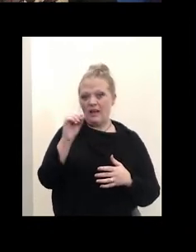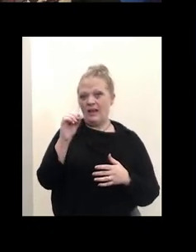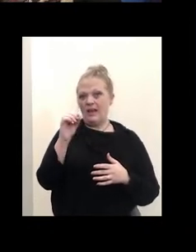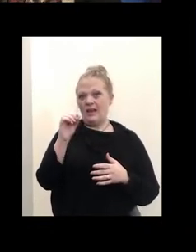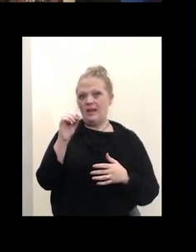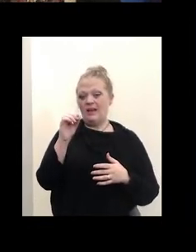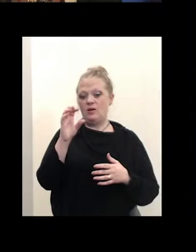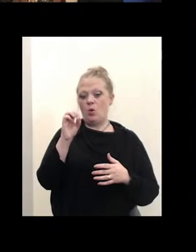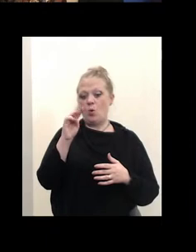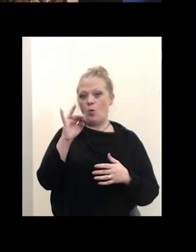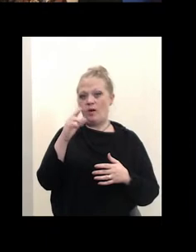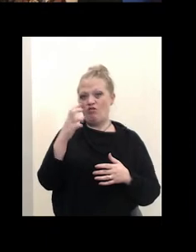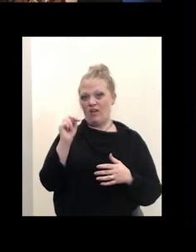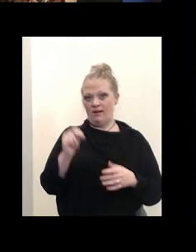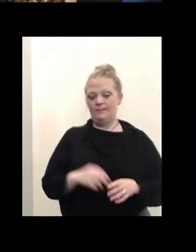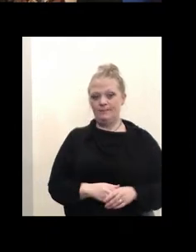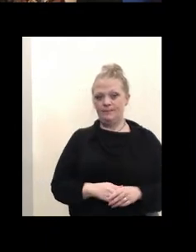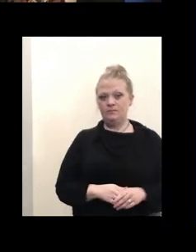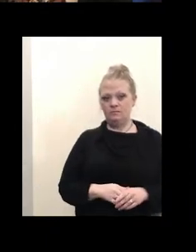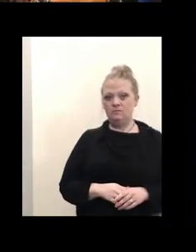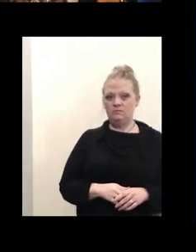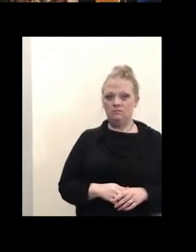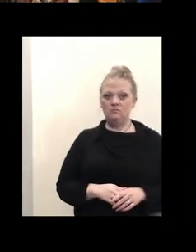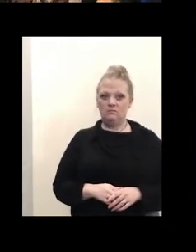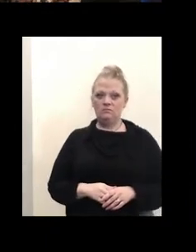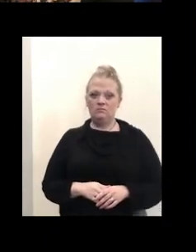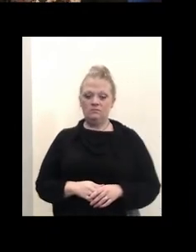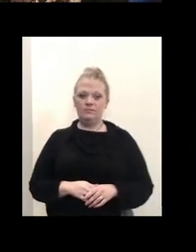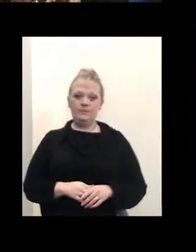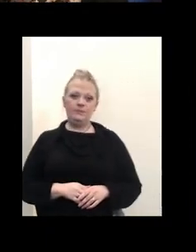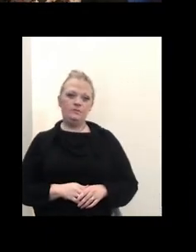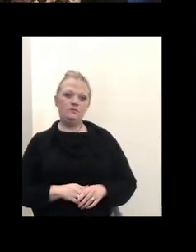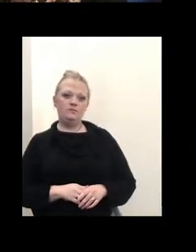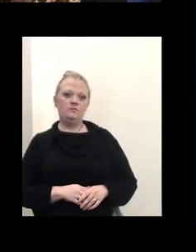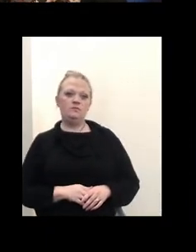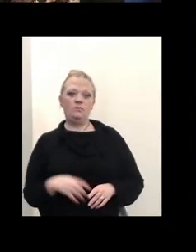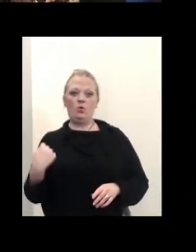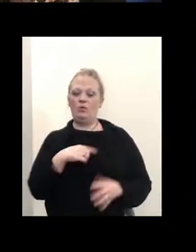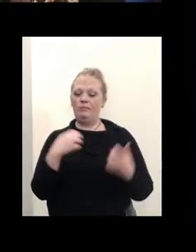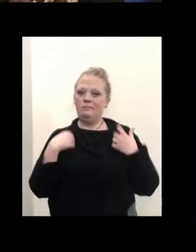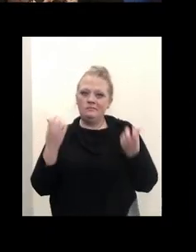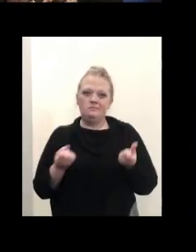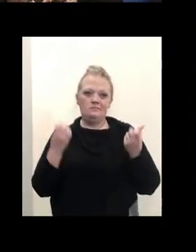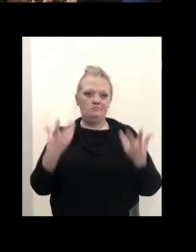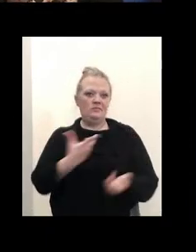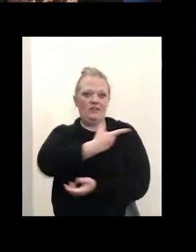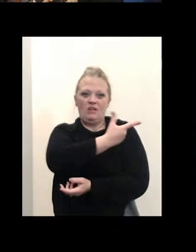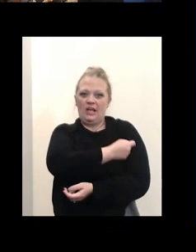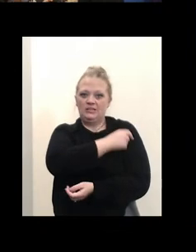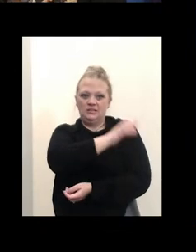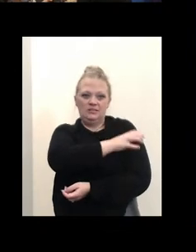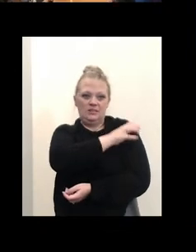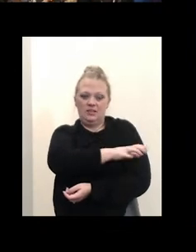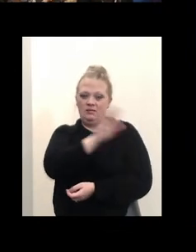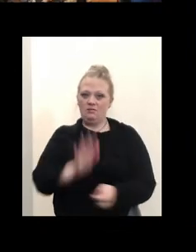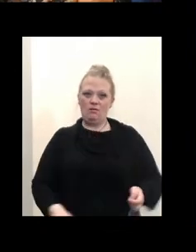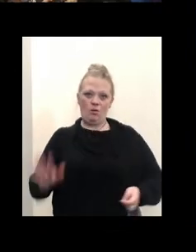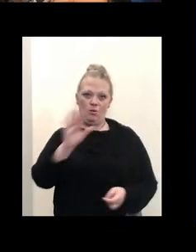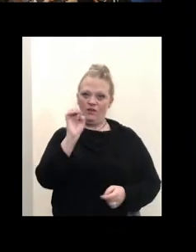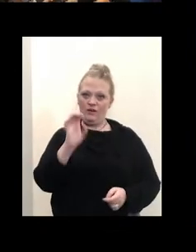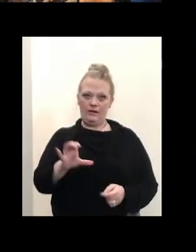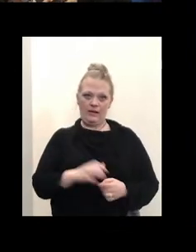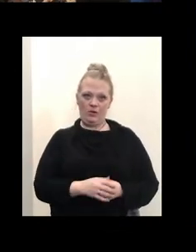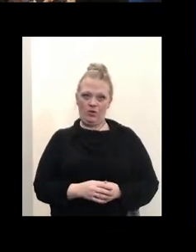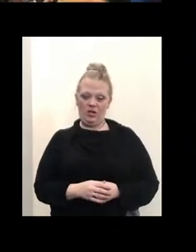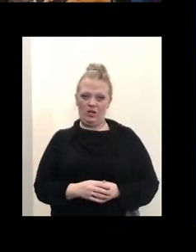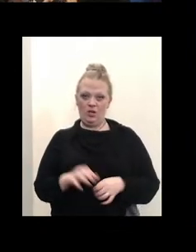And so we are we have many vaccine clinics throughout Erie County both through working